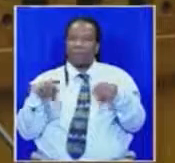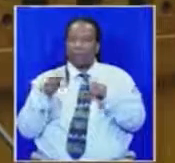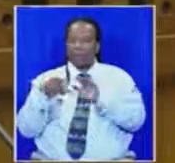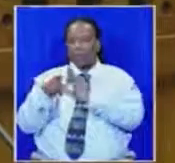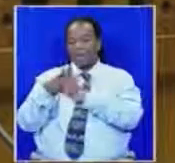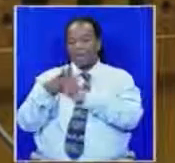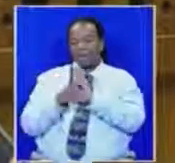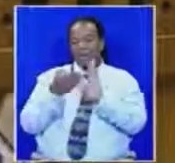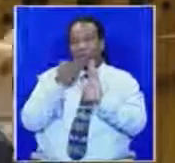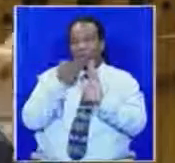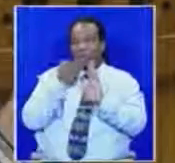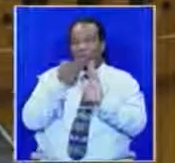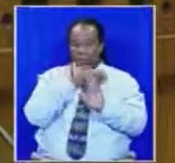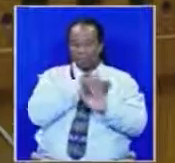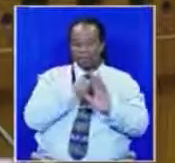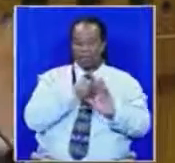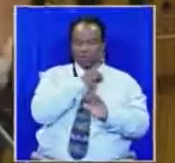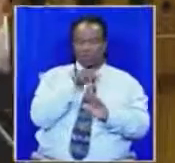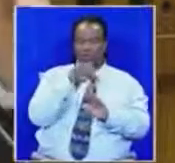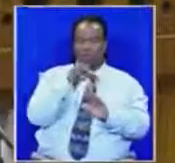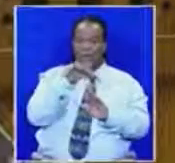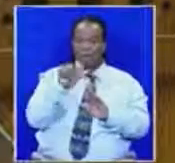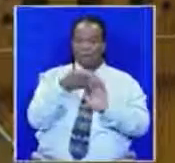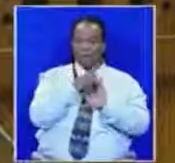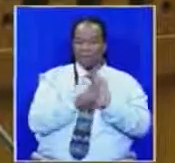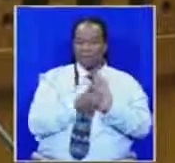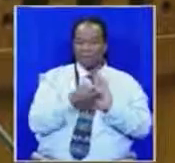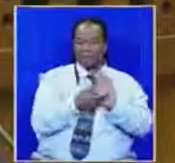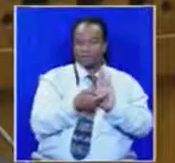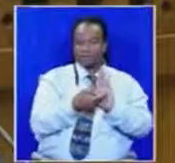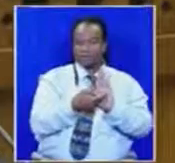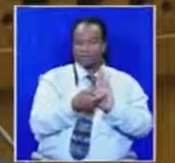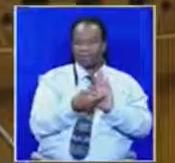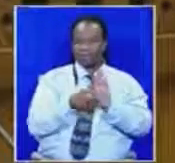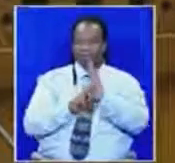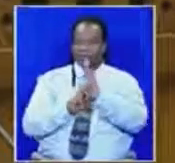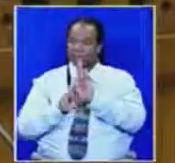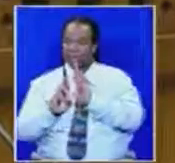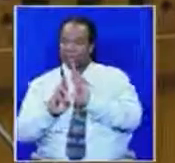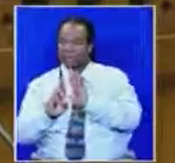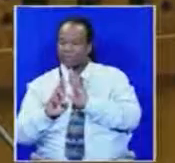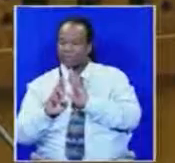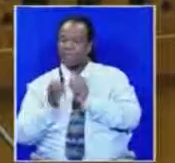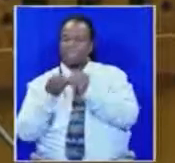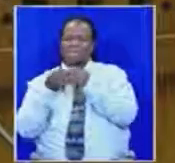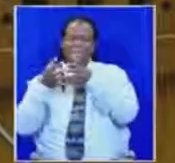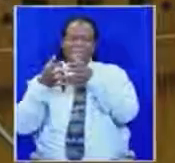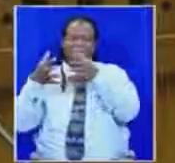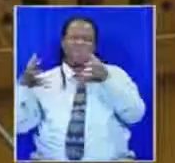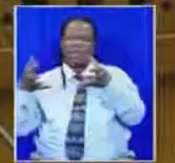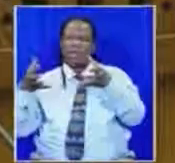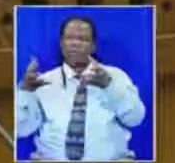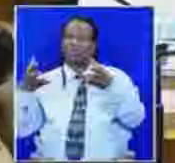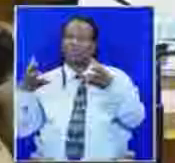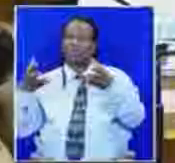of President Jacob Zuma. We speak on behalf of the millions of South Africans who